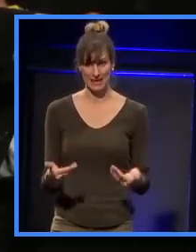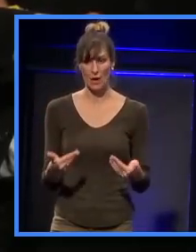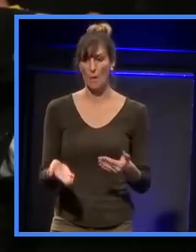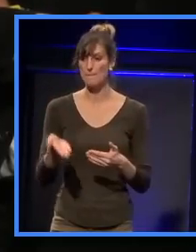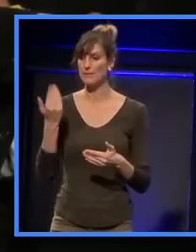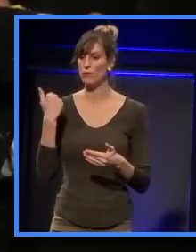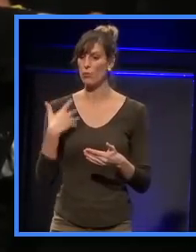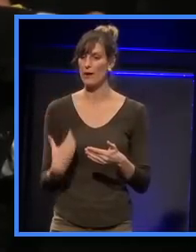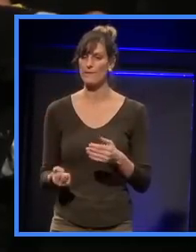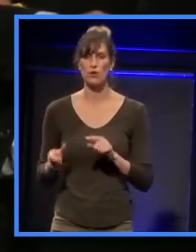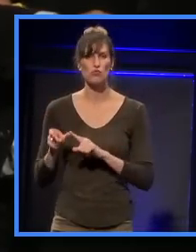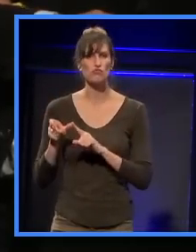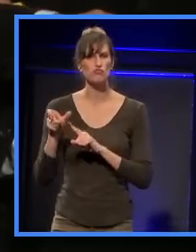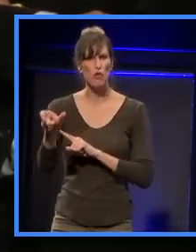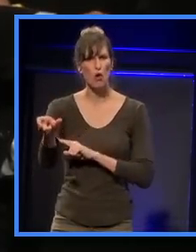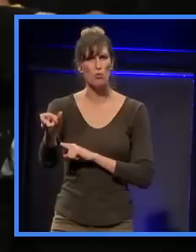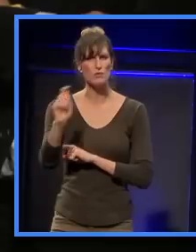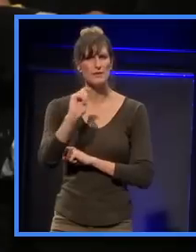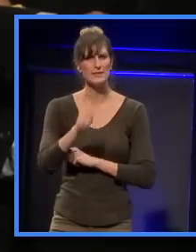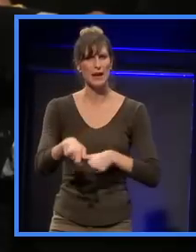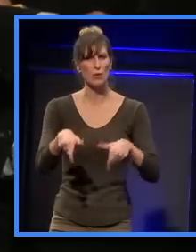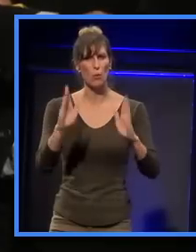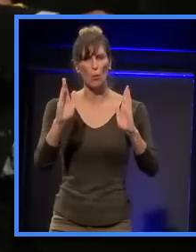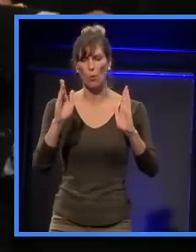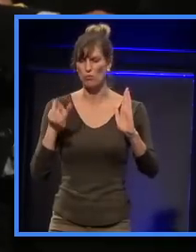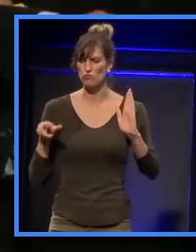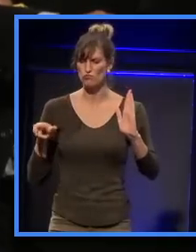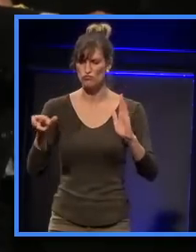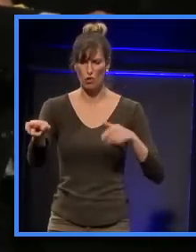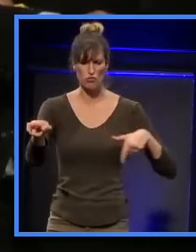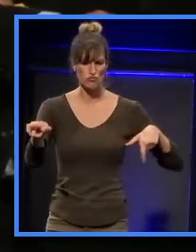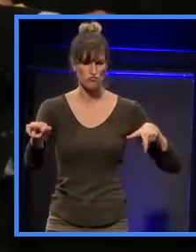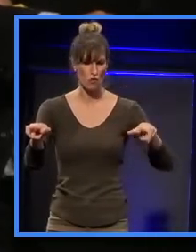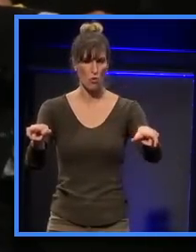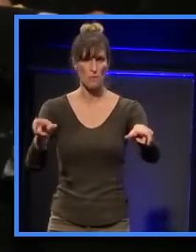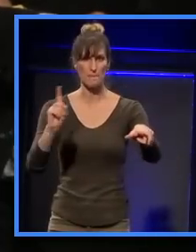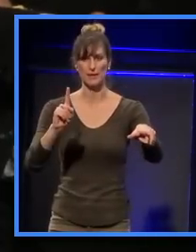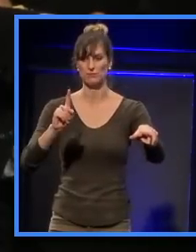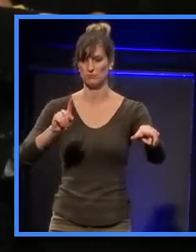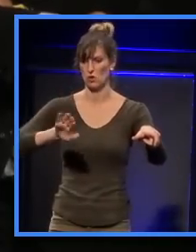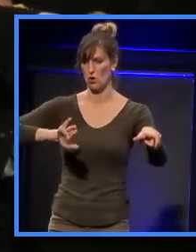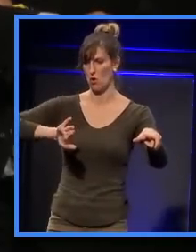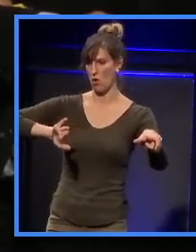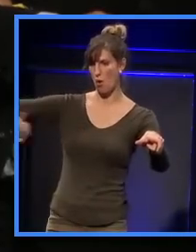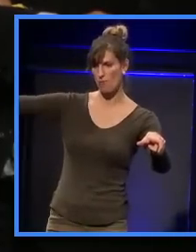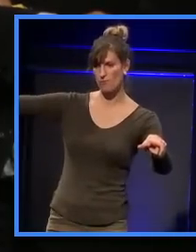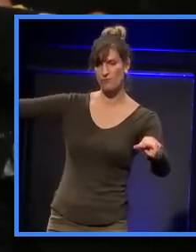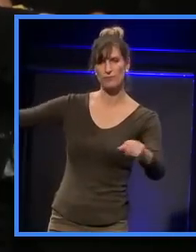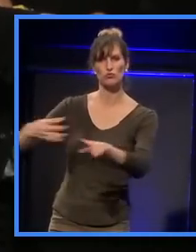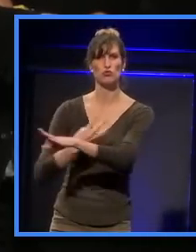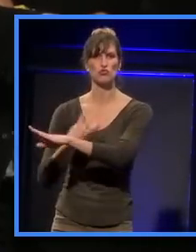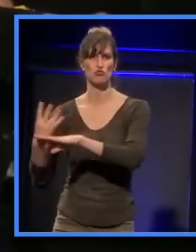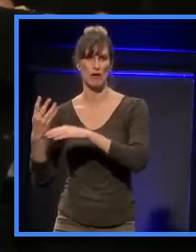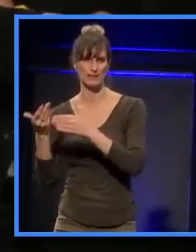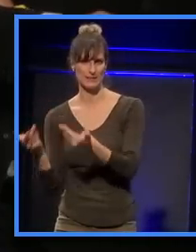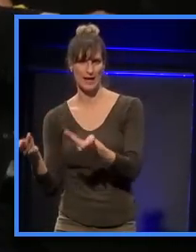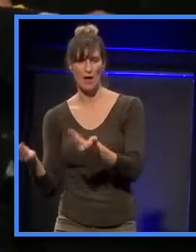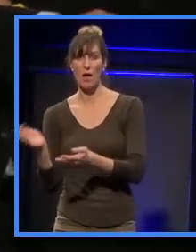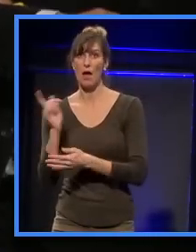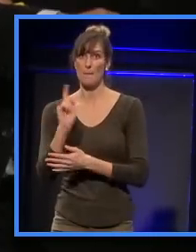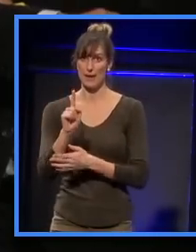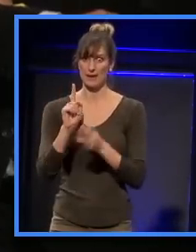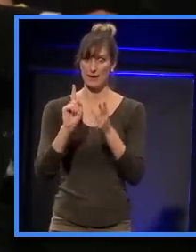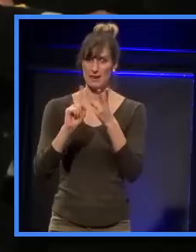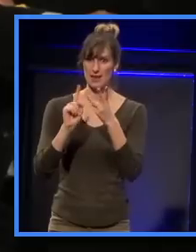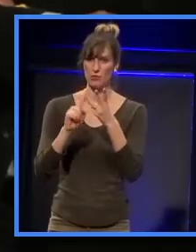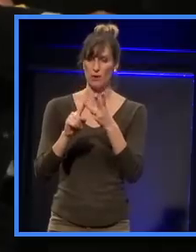town hall and it was sort of like the flat iron building in the middle of two major roads. But a thing that just comes out time and time again